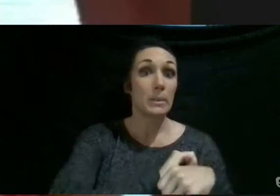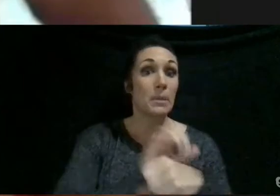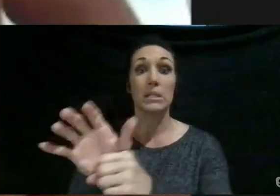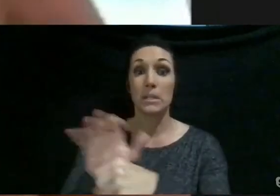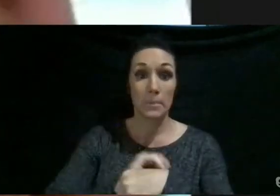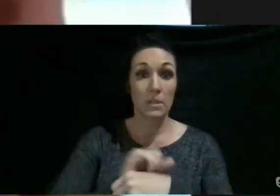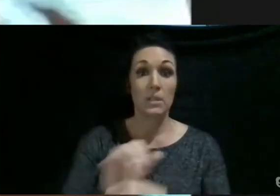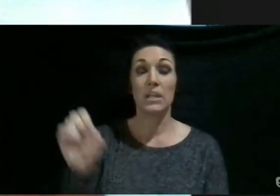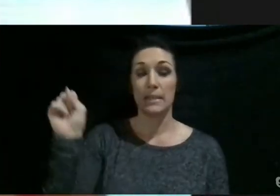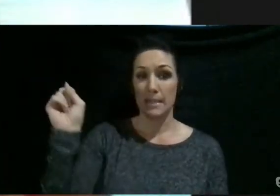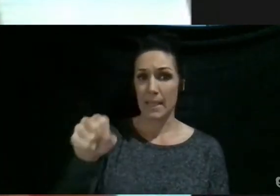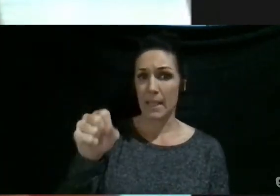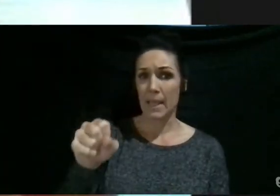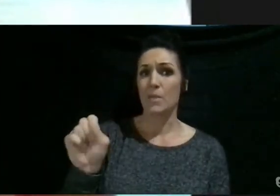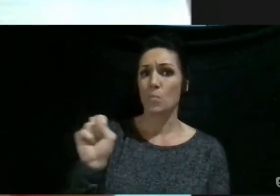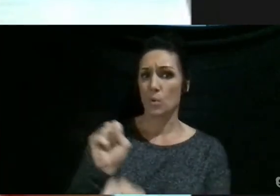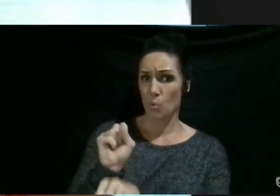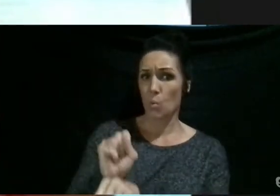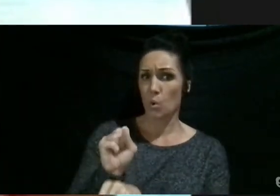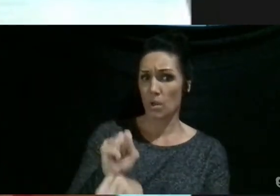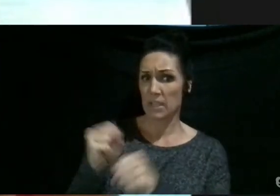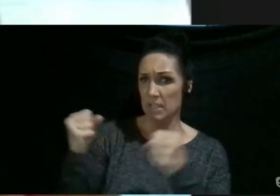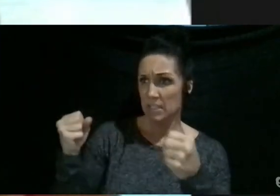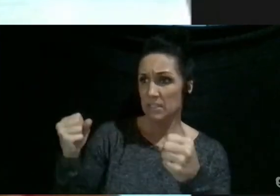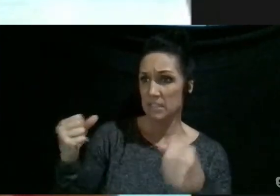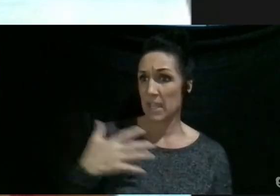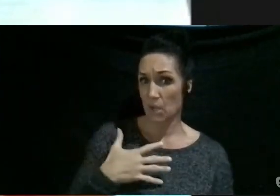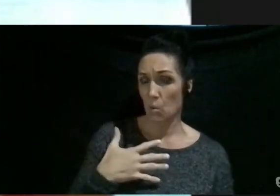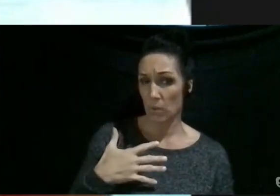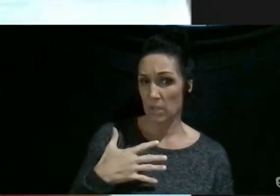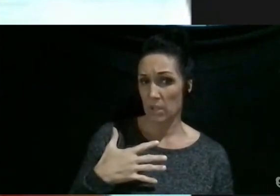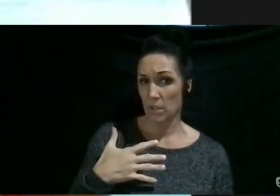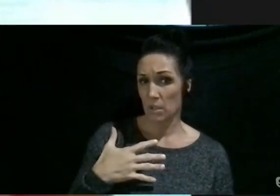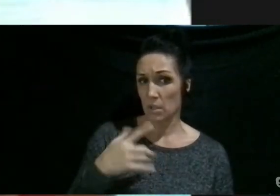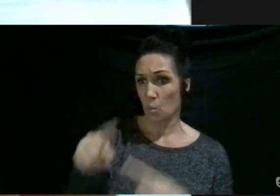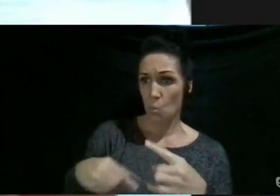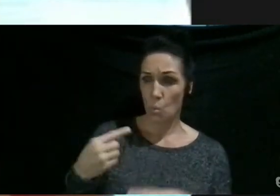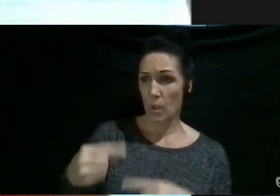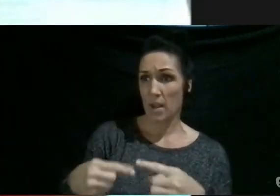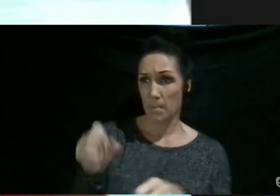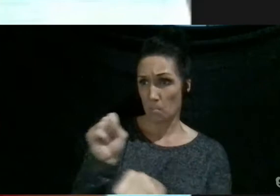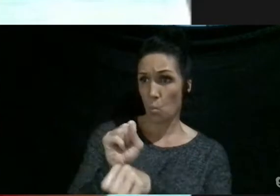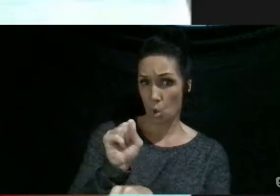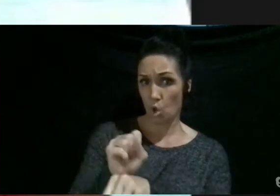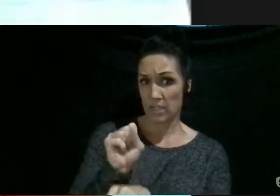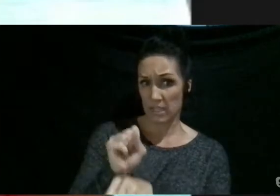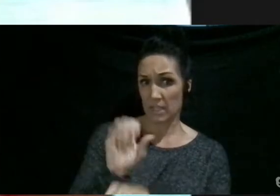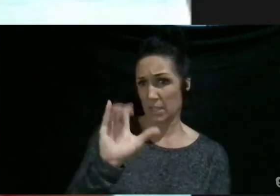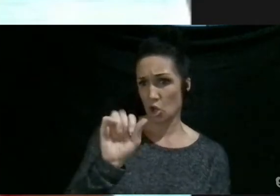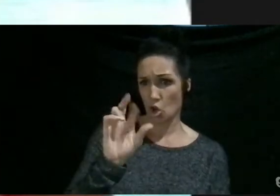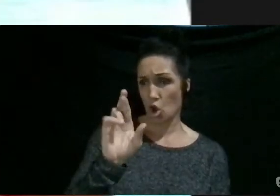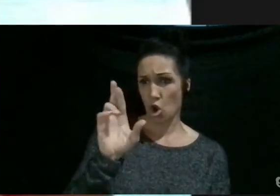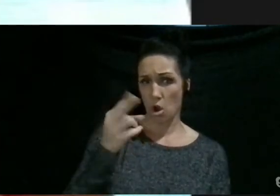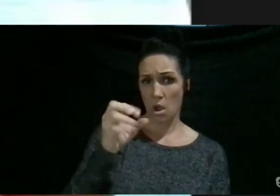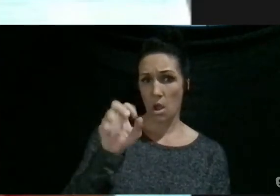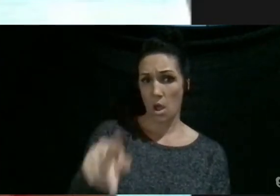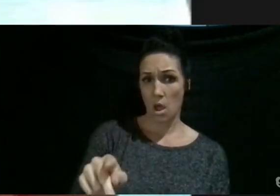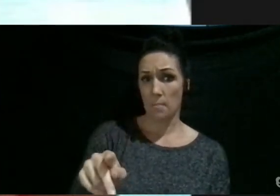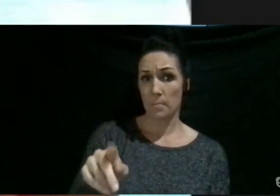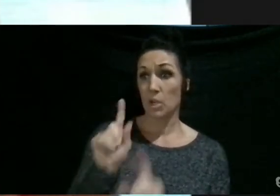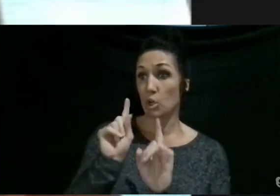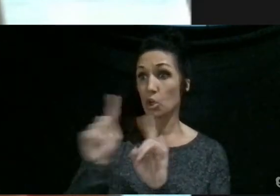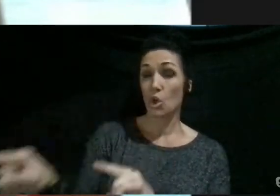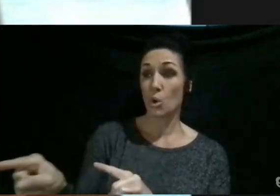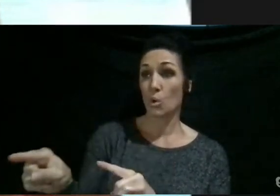Yeah, especially, like, with working and everything, it's scary, because, like, I, when I'm car hopping, sometimes I can, like, go out to, like, an average of, like,